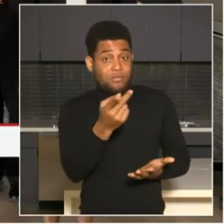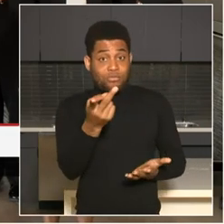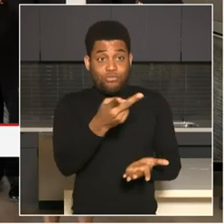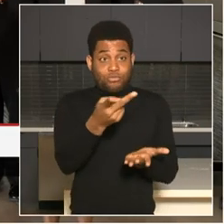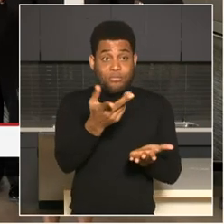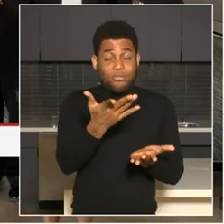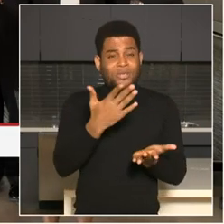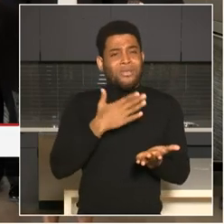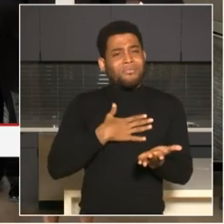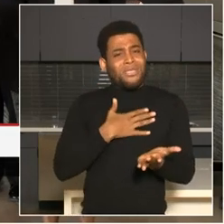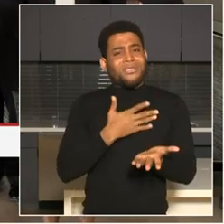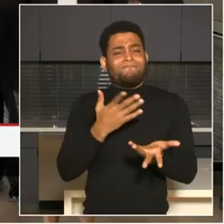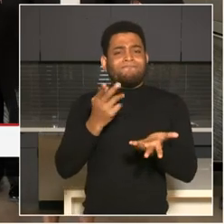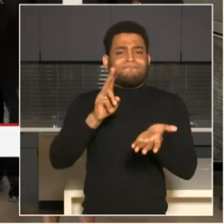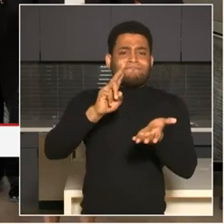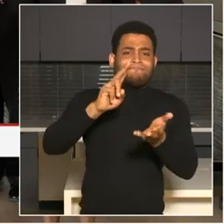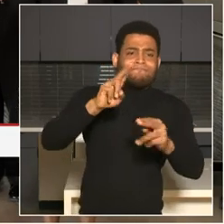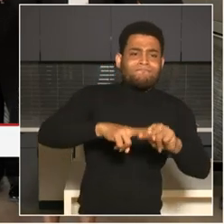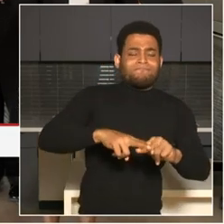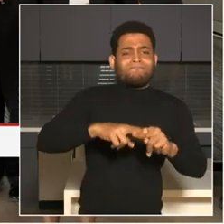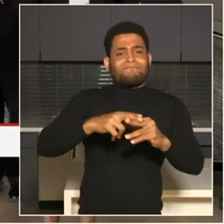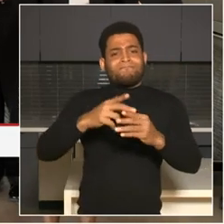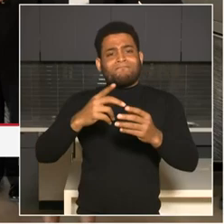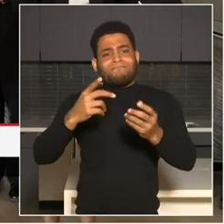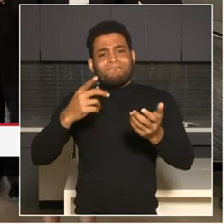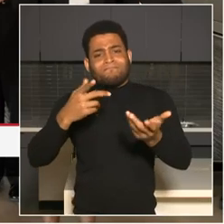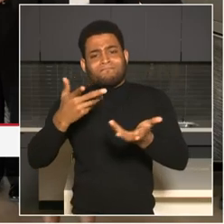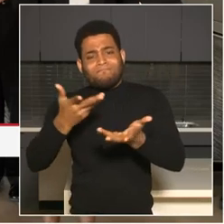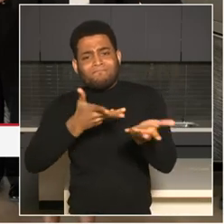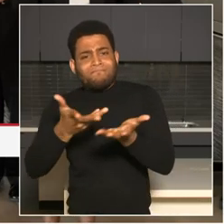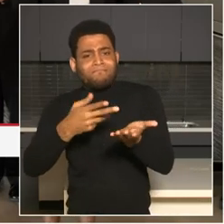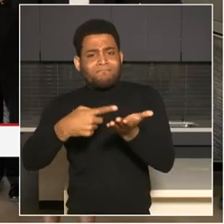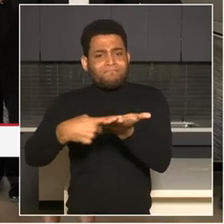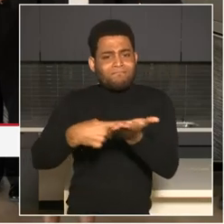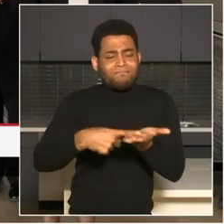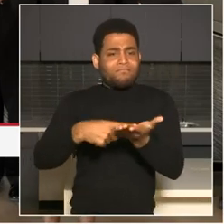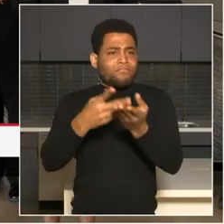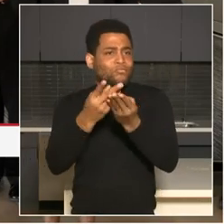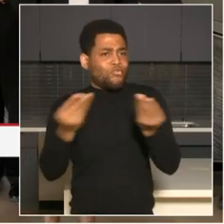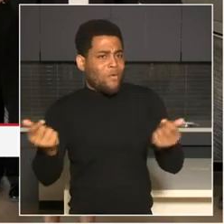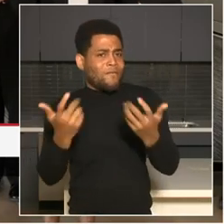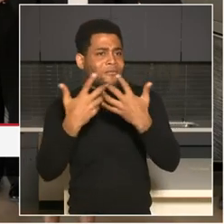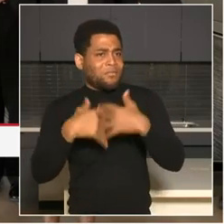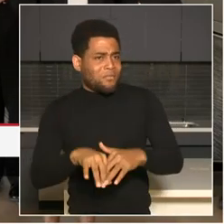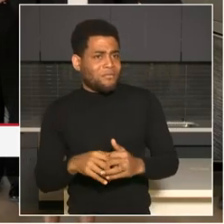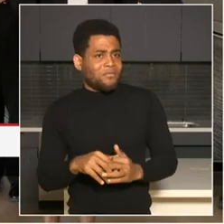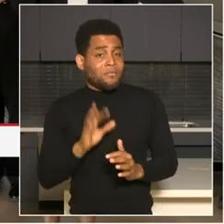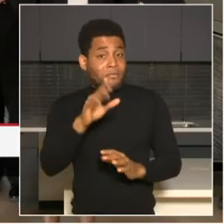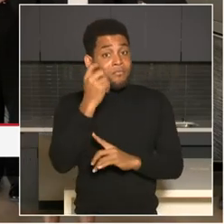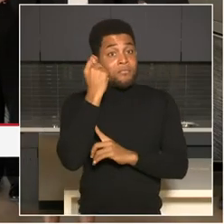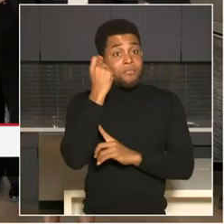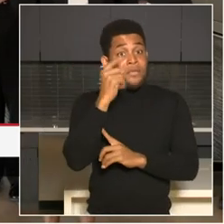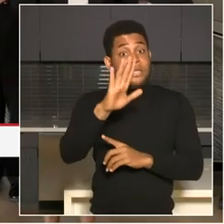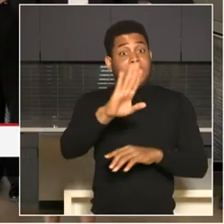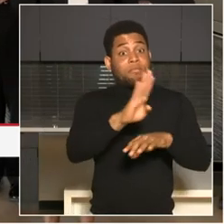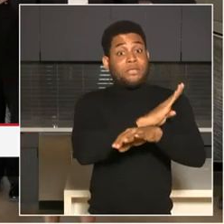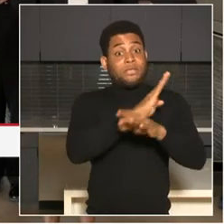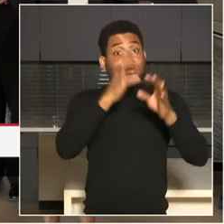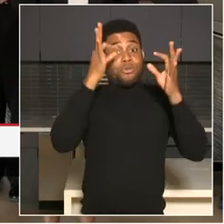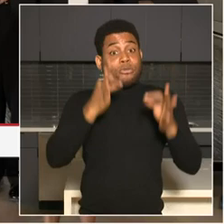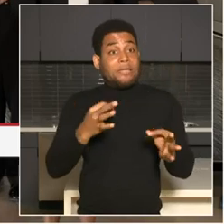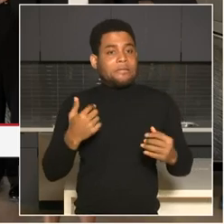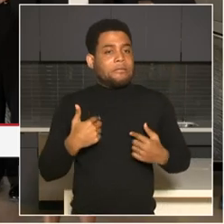a resolution. Um, I can't say anything about the kind of the business decisions at the post. Um, I recognize that they're having some